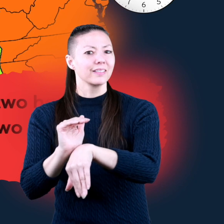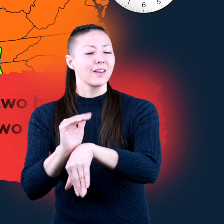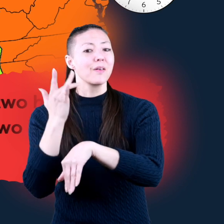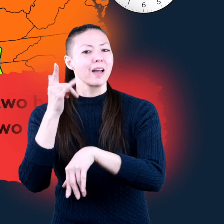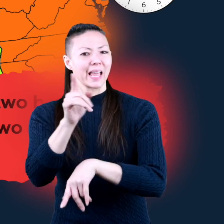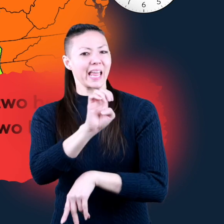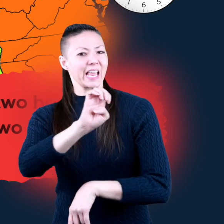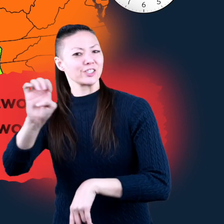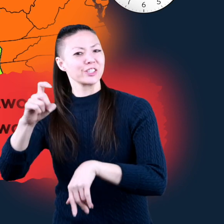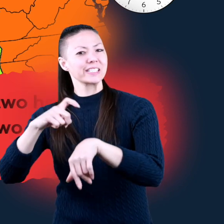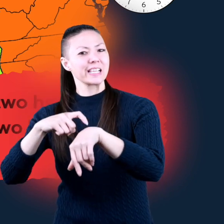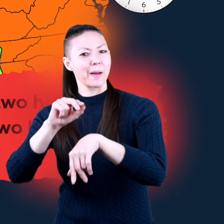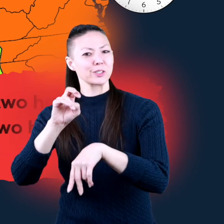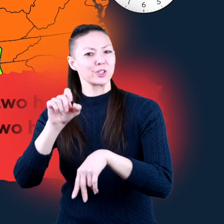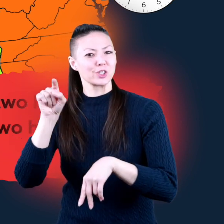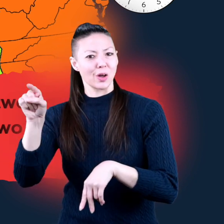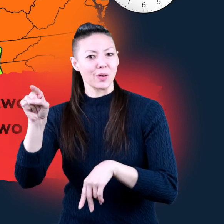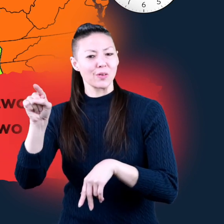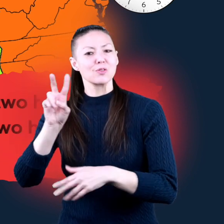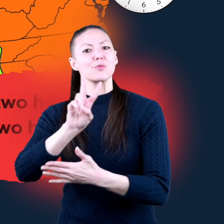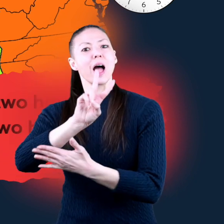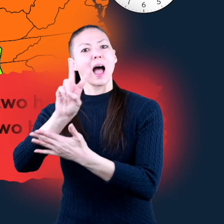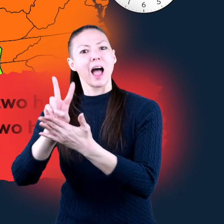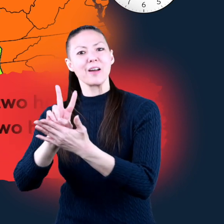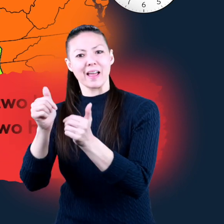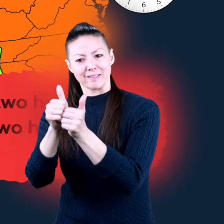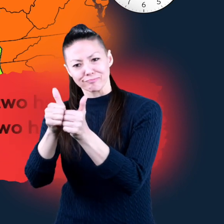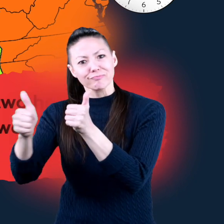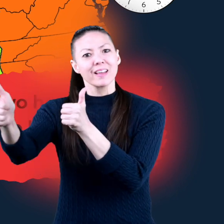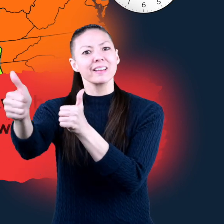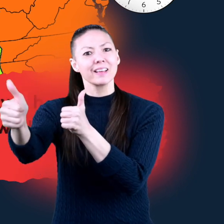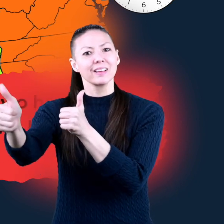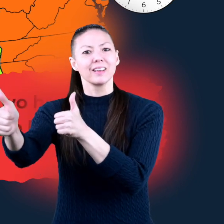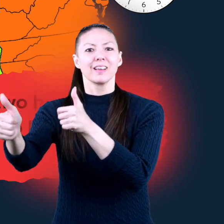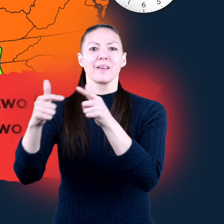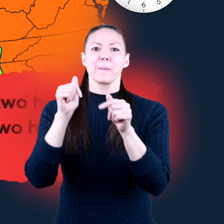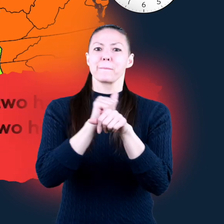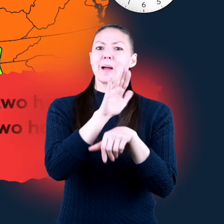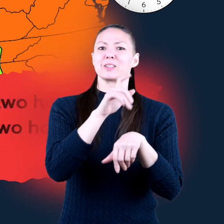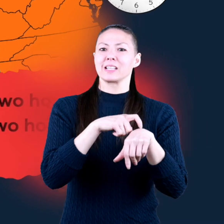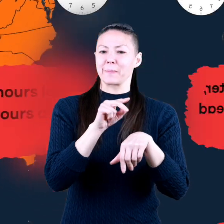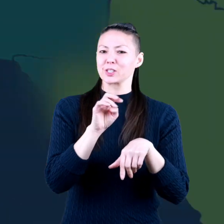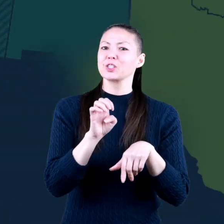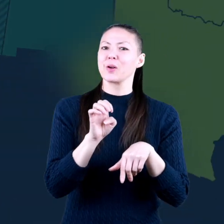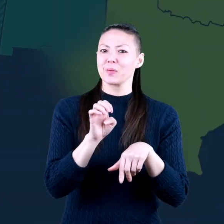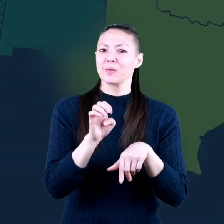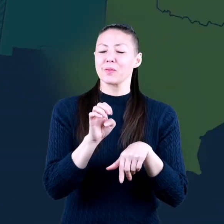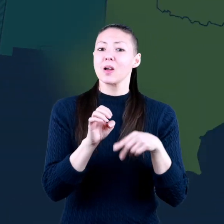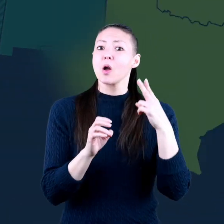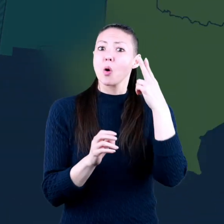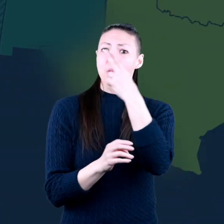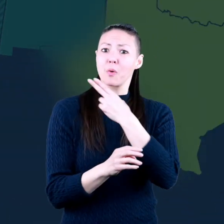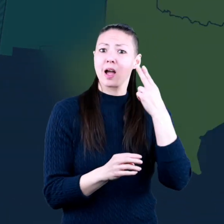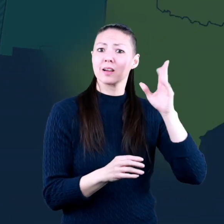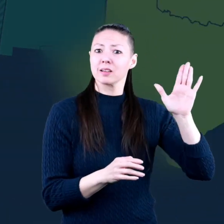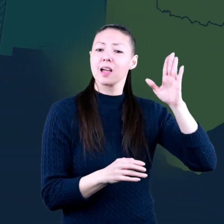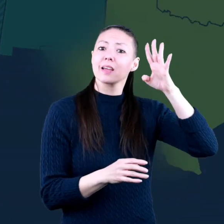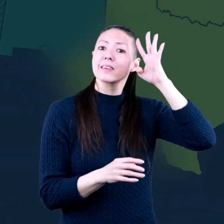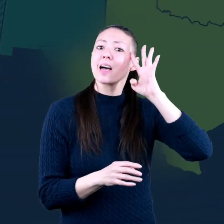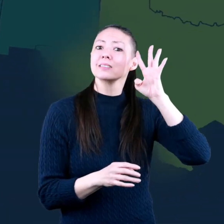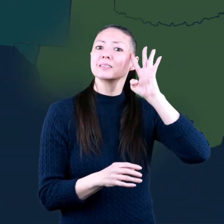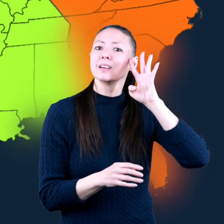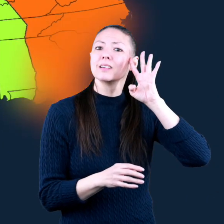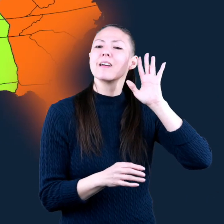because the Eastern Time Zone is two hours ahead of the Mountain Time Zone. Hawaii and